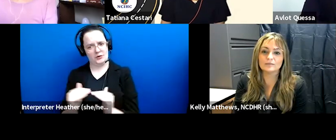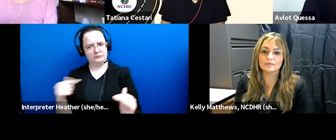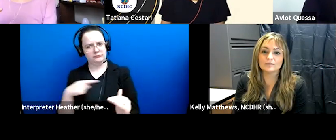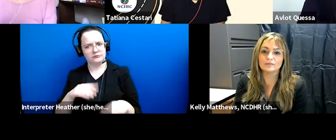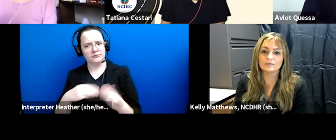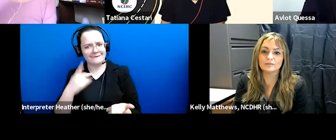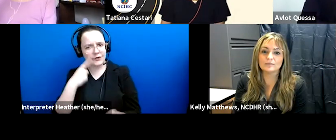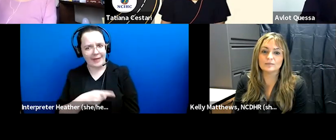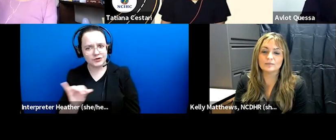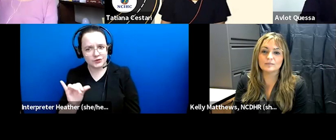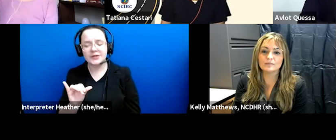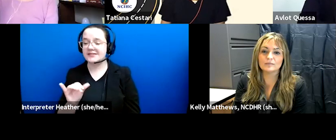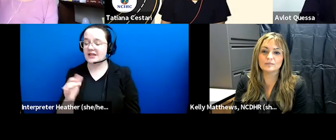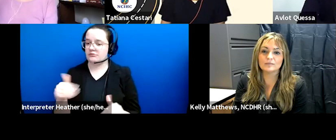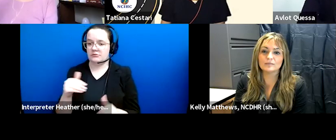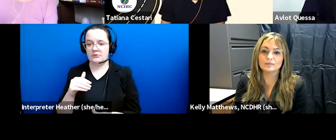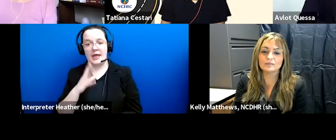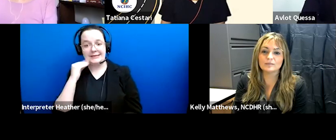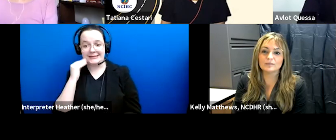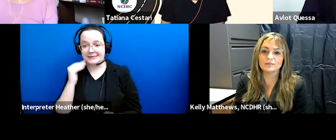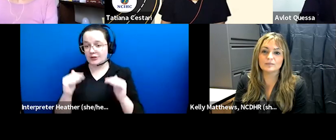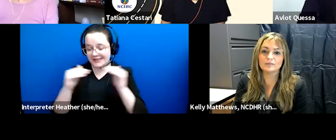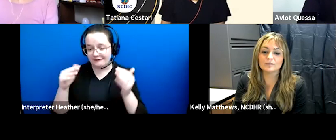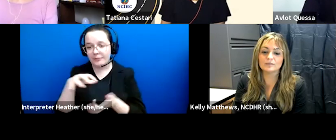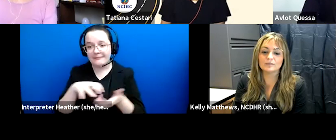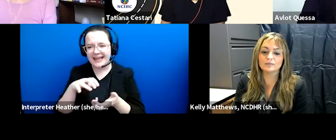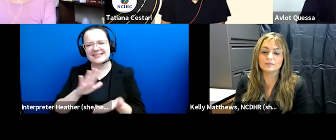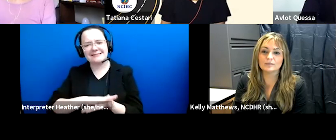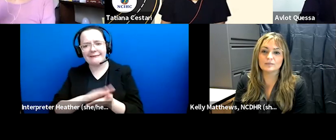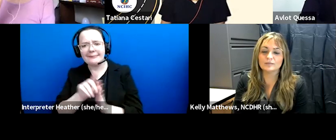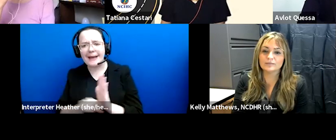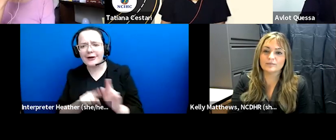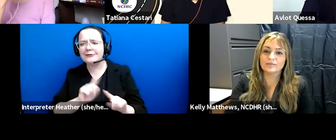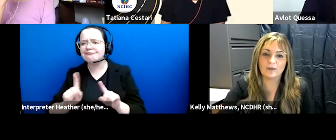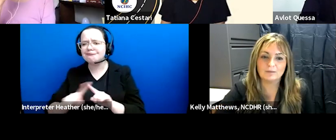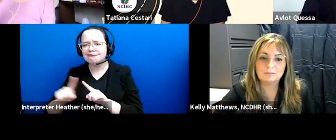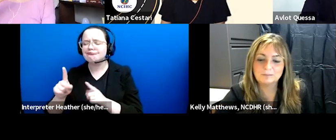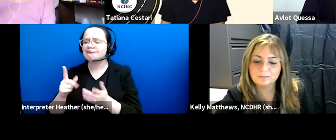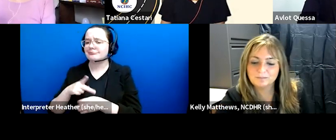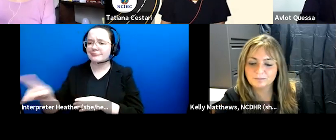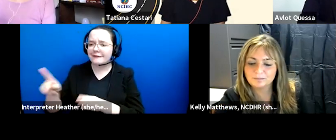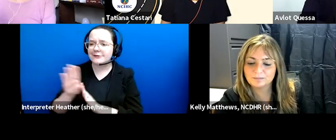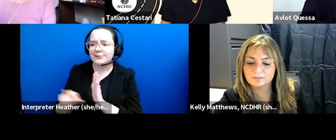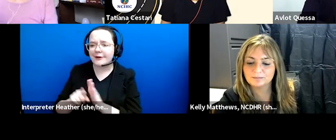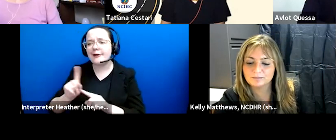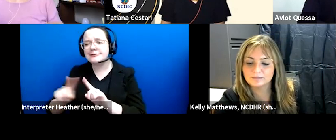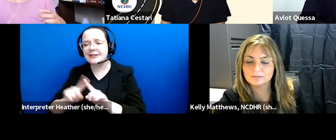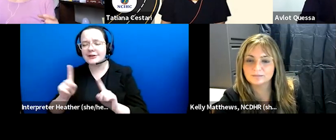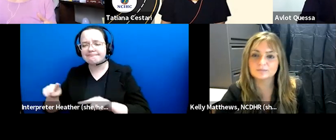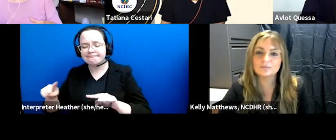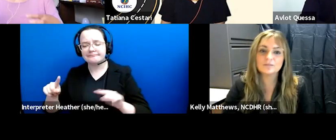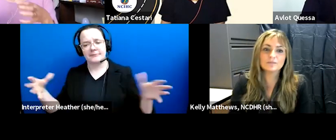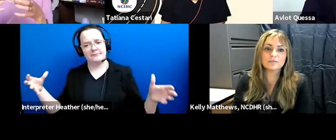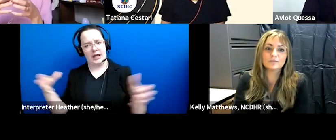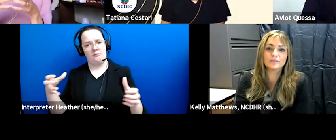experiences of academic backgrounds professional backgrounds all coming together to hopefully